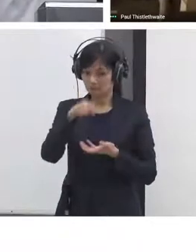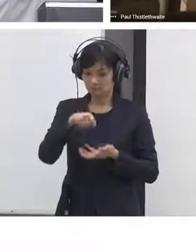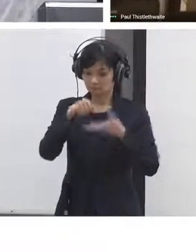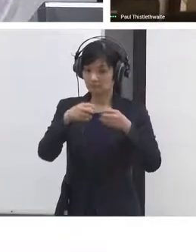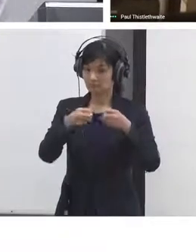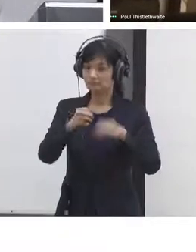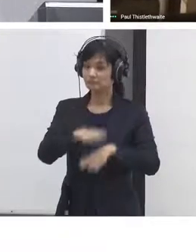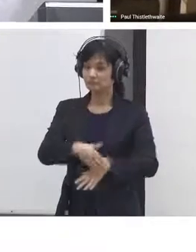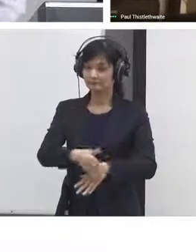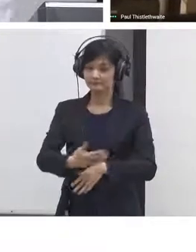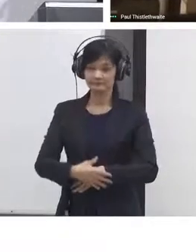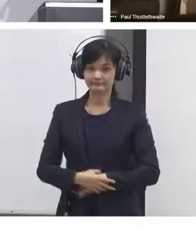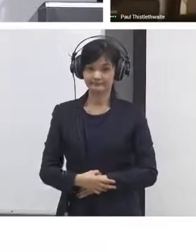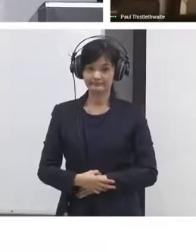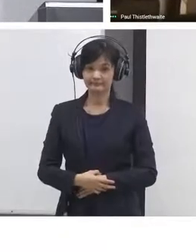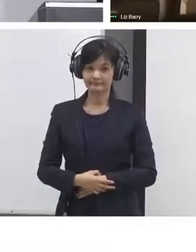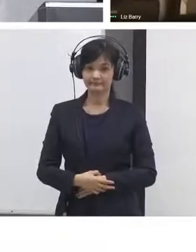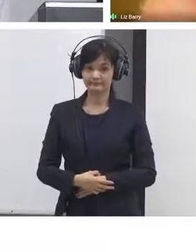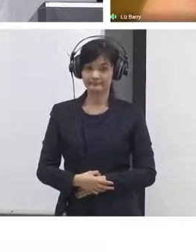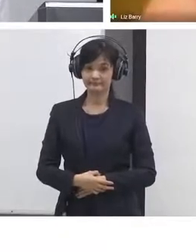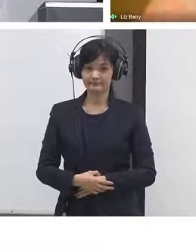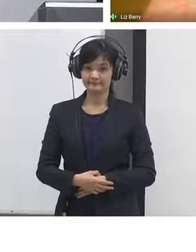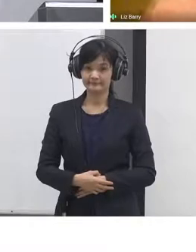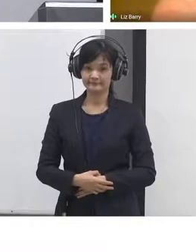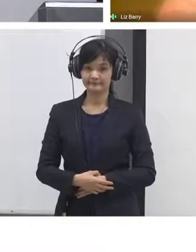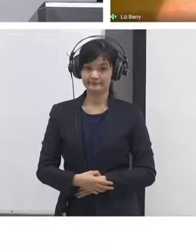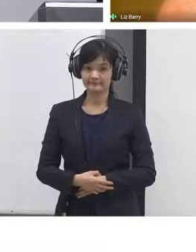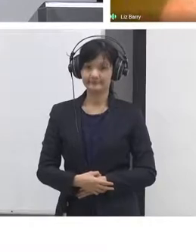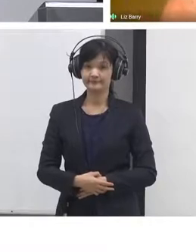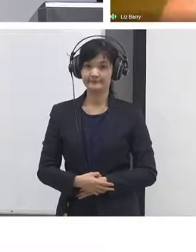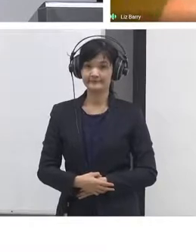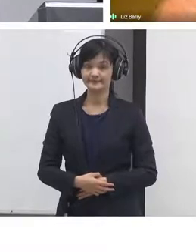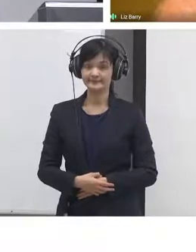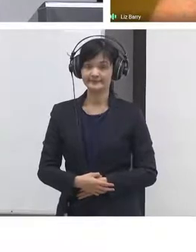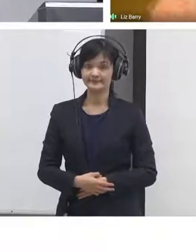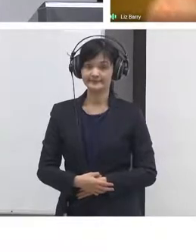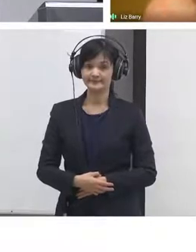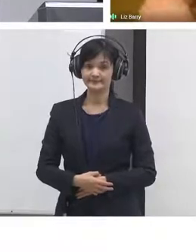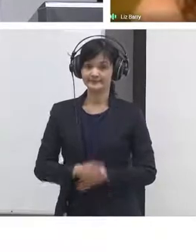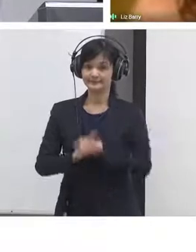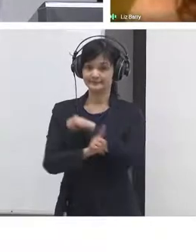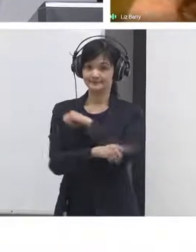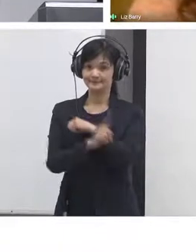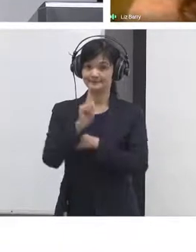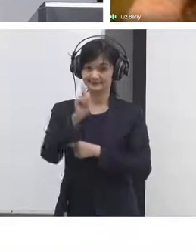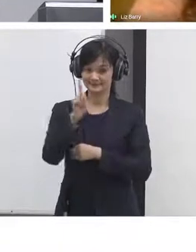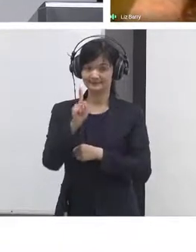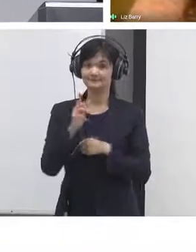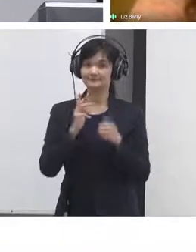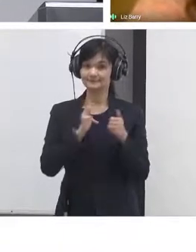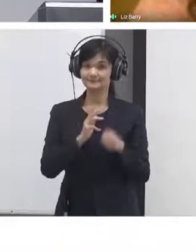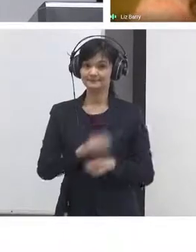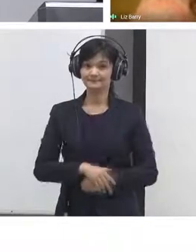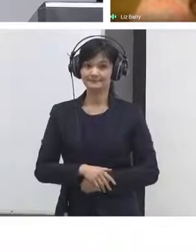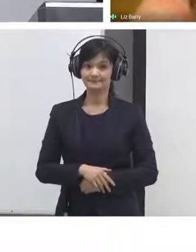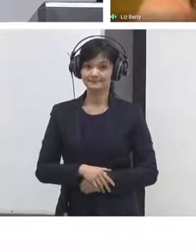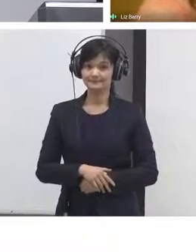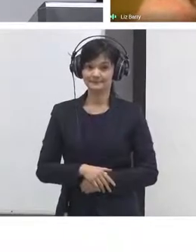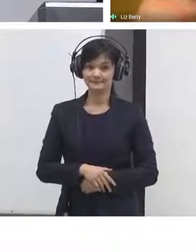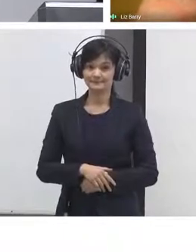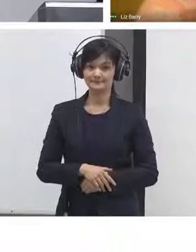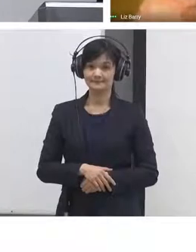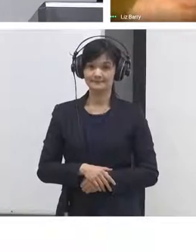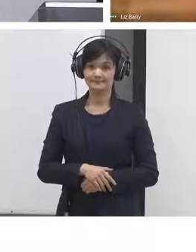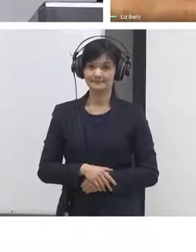so there's one last little question Isabel about the diversity of the citizens